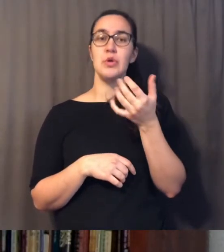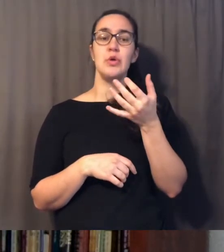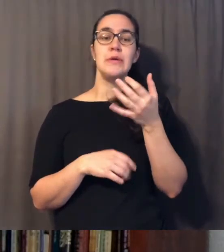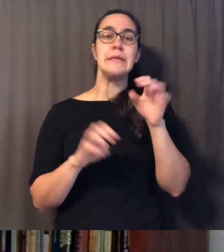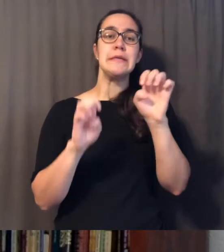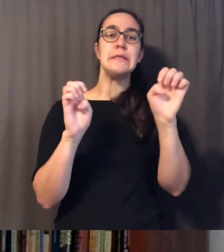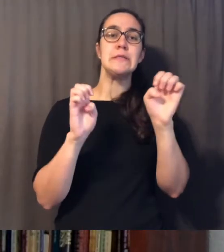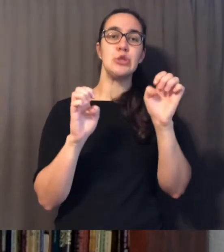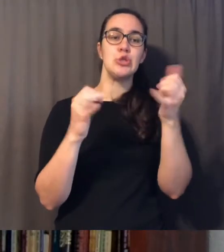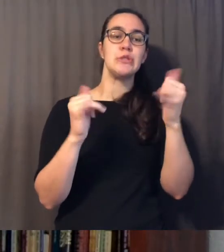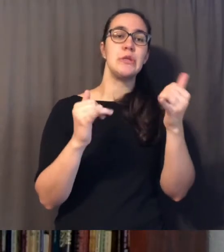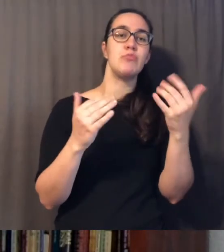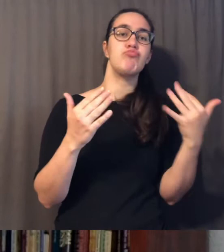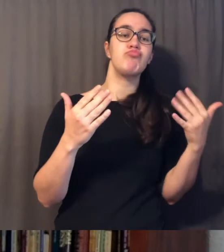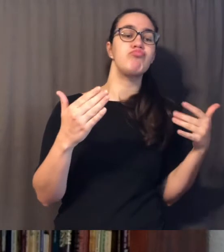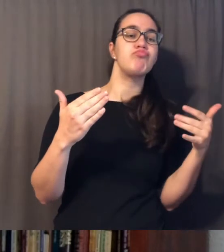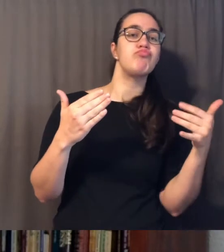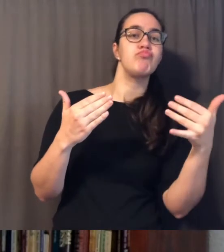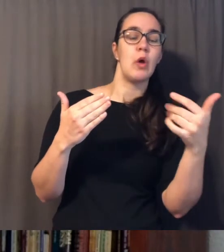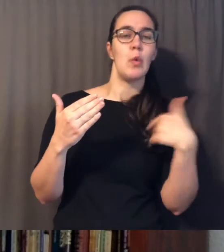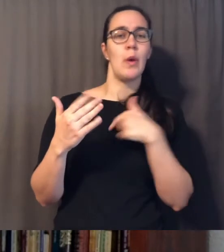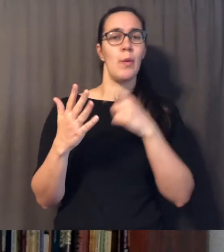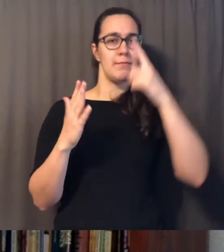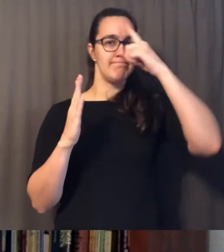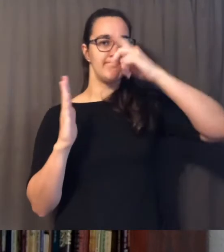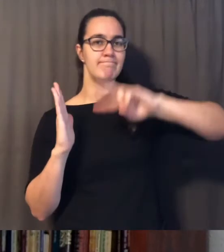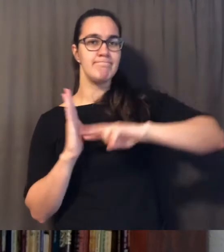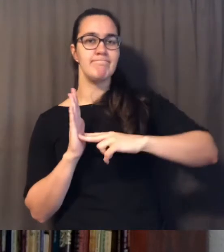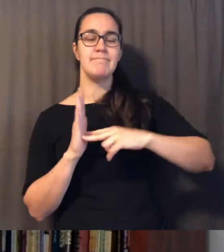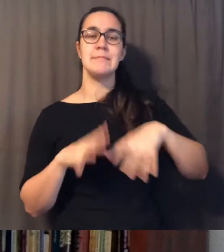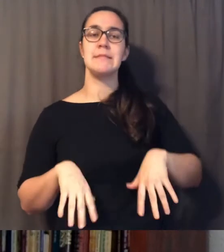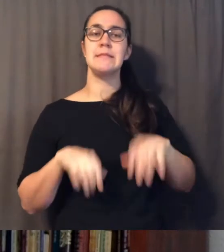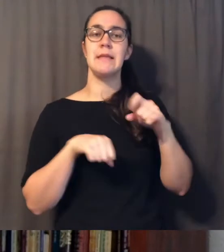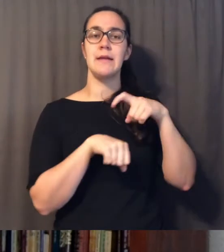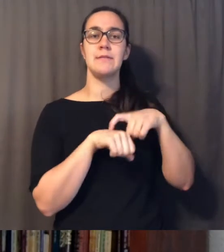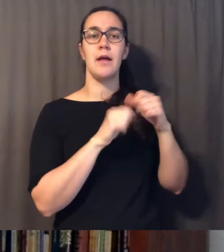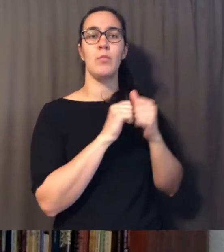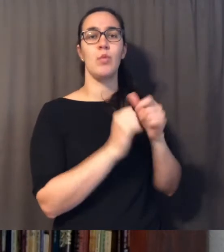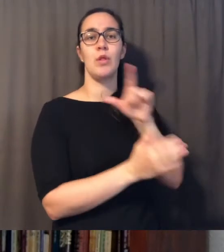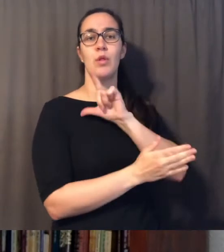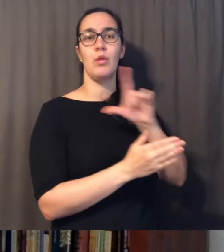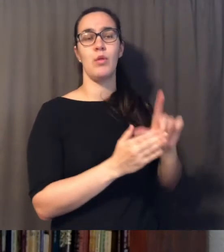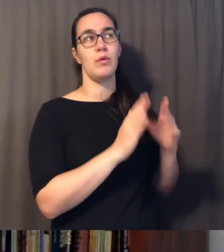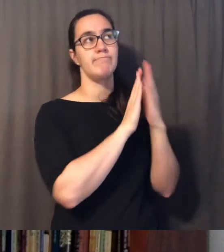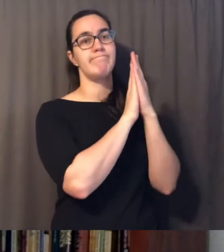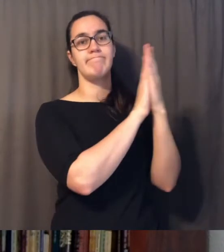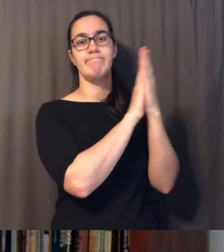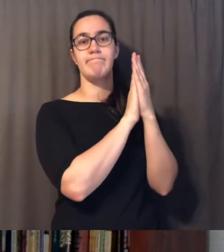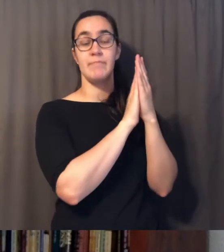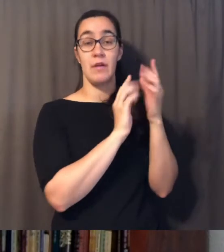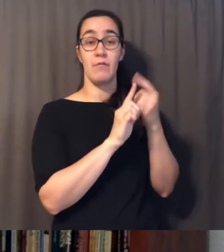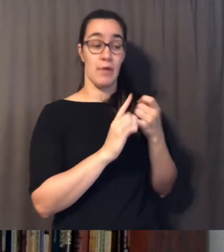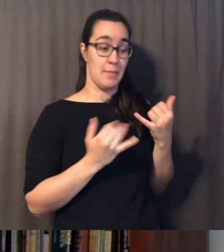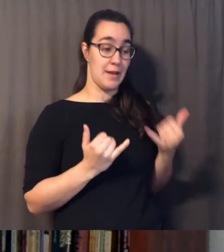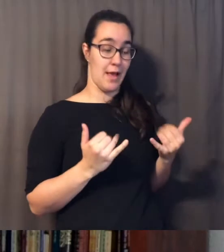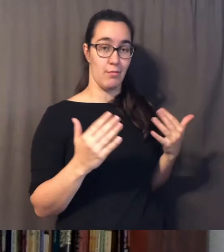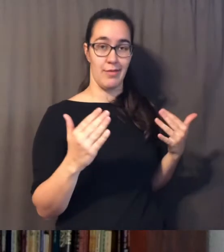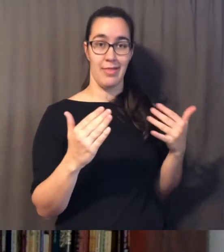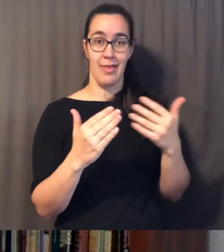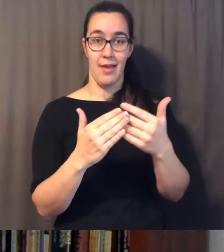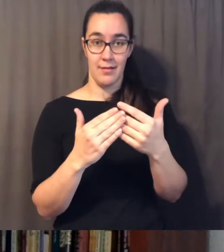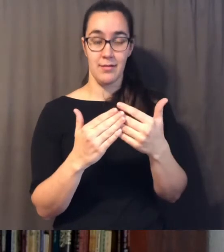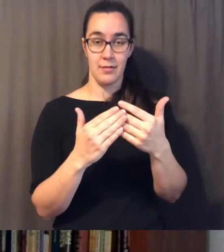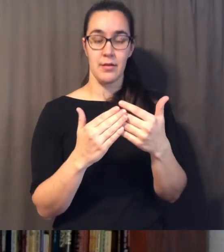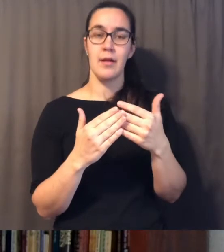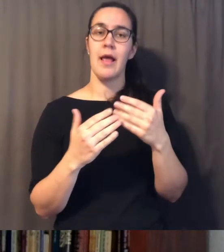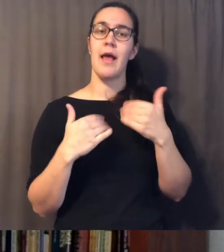out that we would be intentional in spending time with the lord between now and then and come